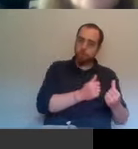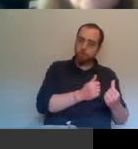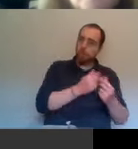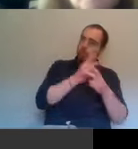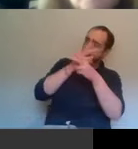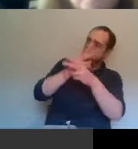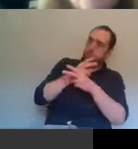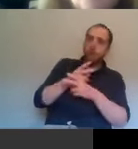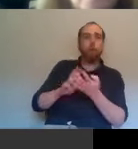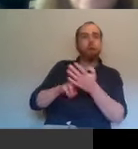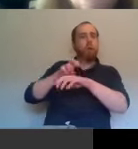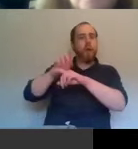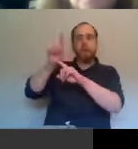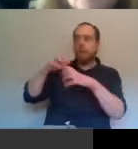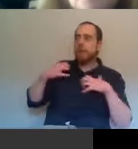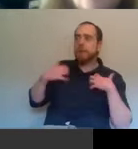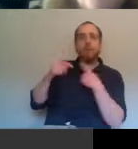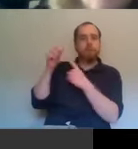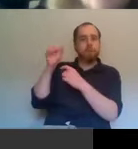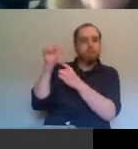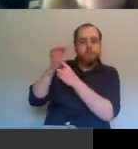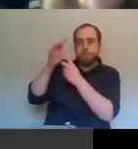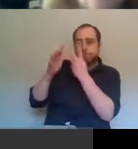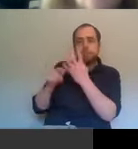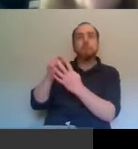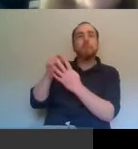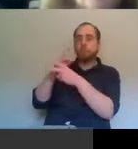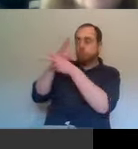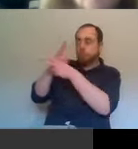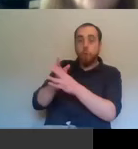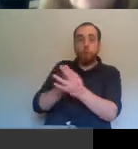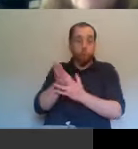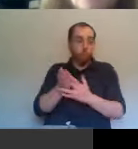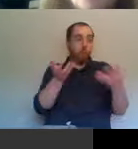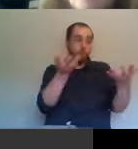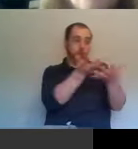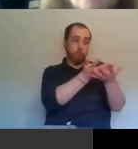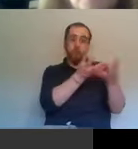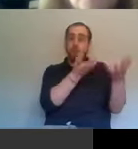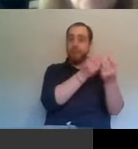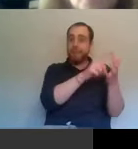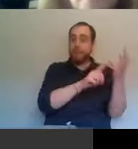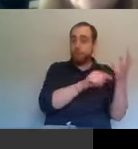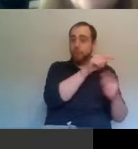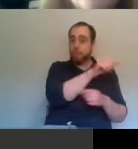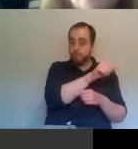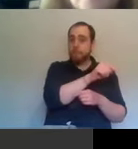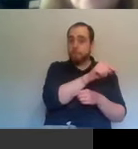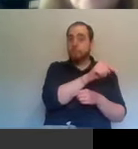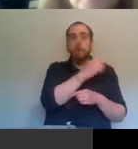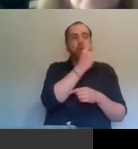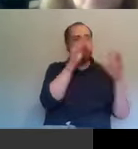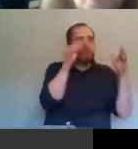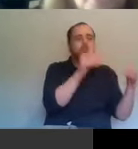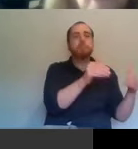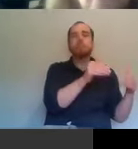interests, uh, throughout a lot of the negotiations. You could have argued on a narrow economic terms, there's much more trade East-West